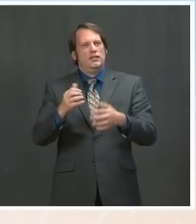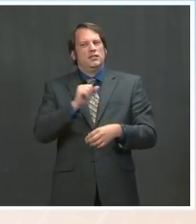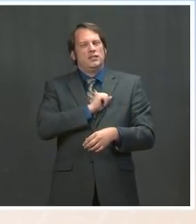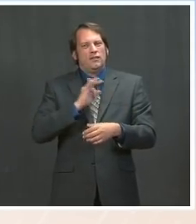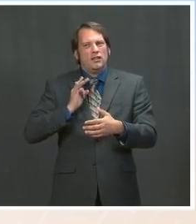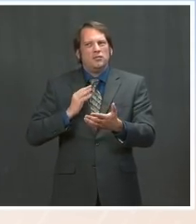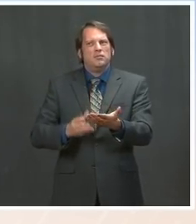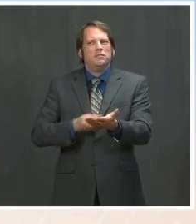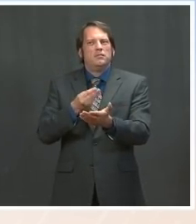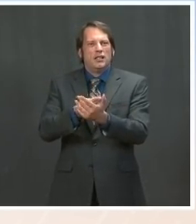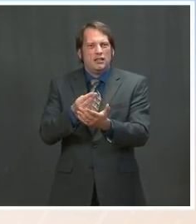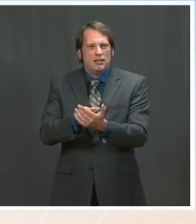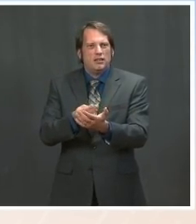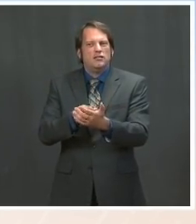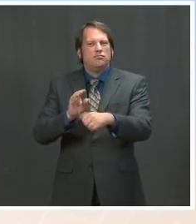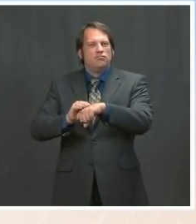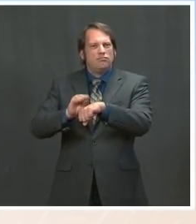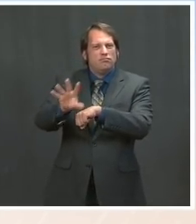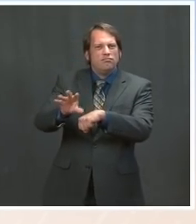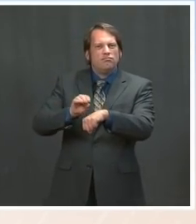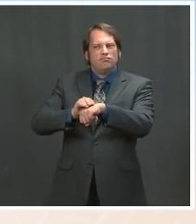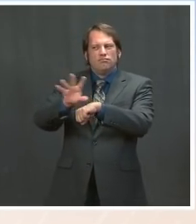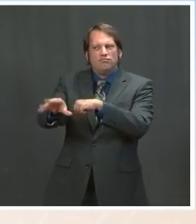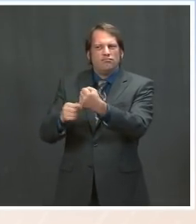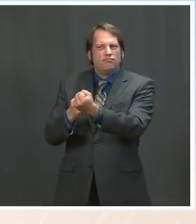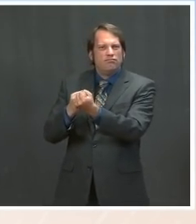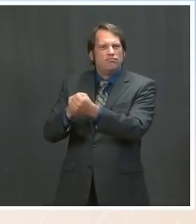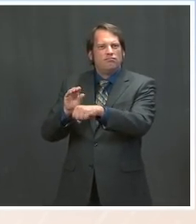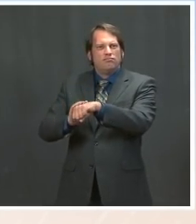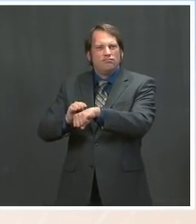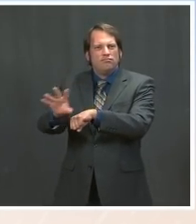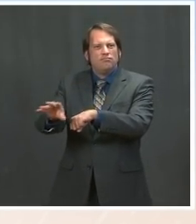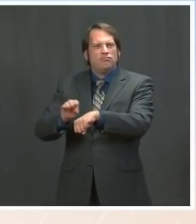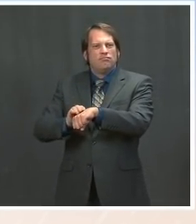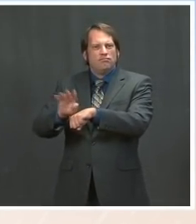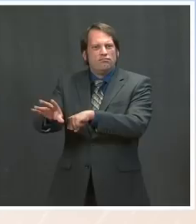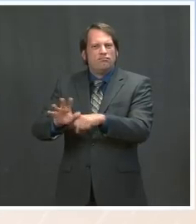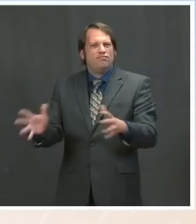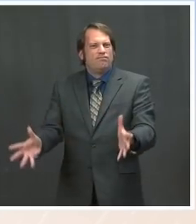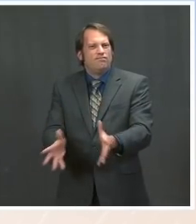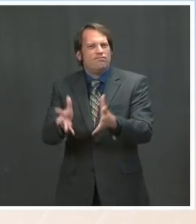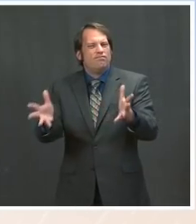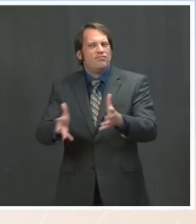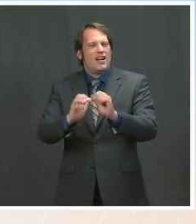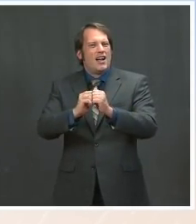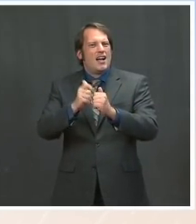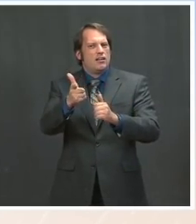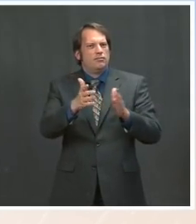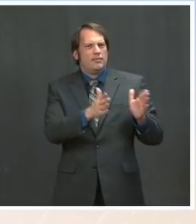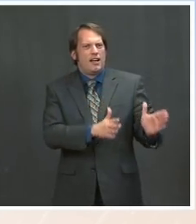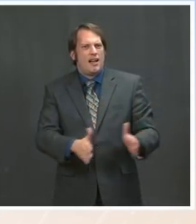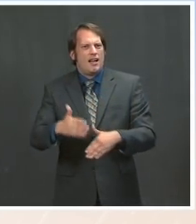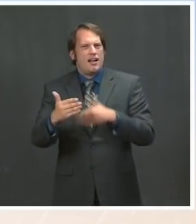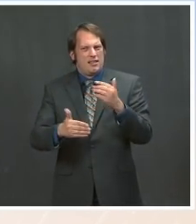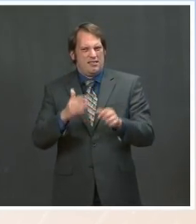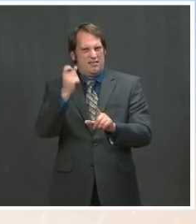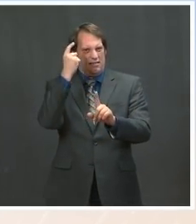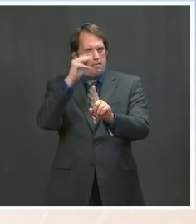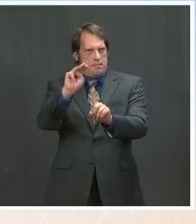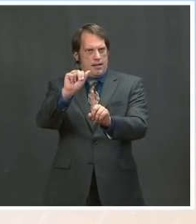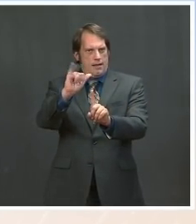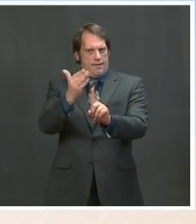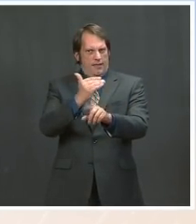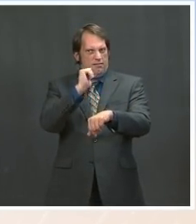have every intention to increase the cap and to make an announcement of that by May 15th at the latest, and I expect it will be sooner than that.